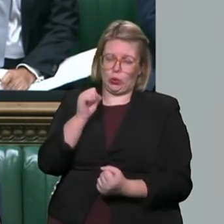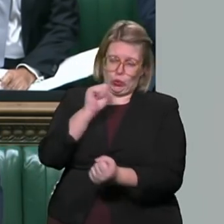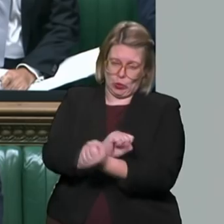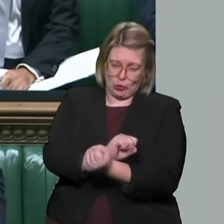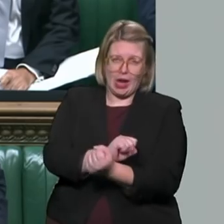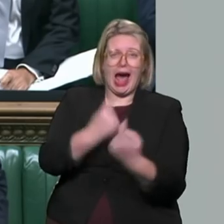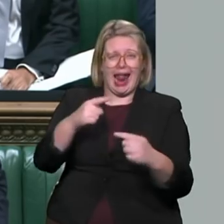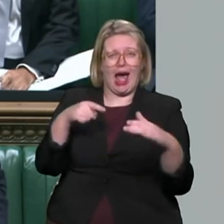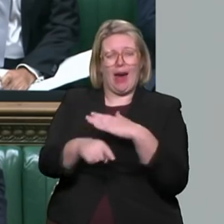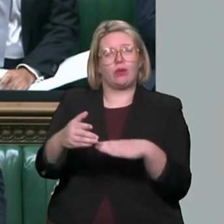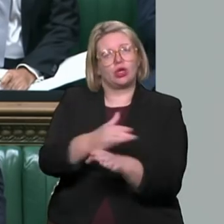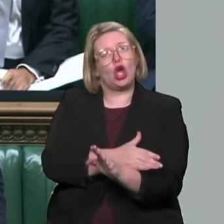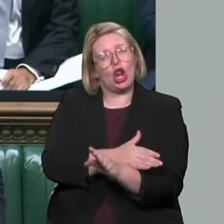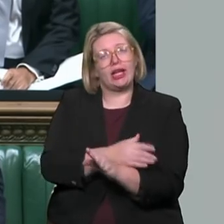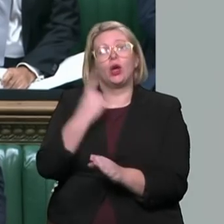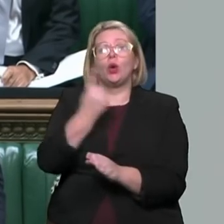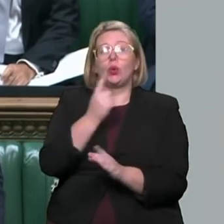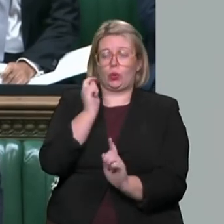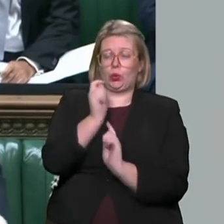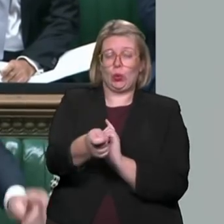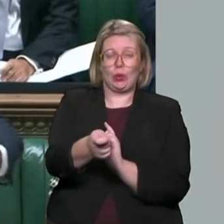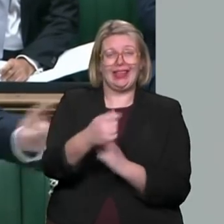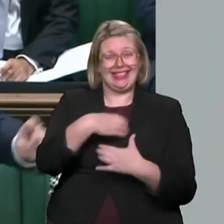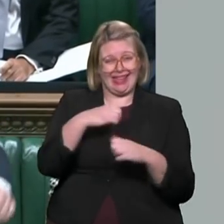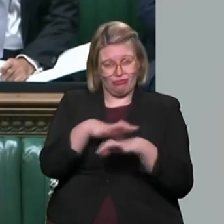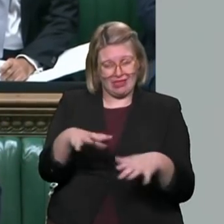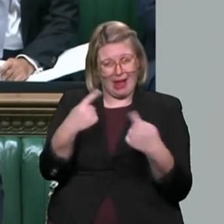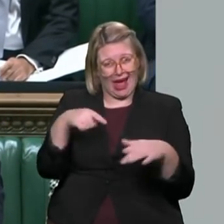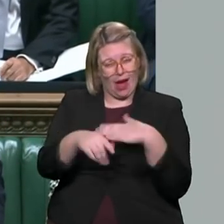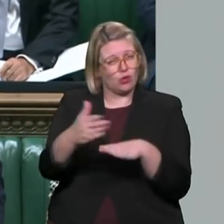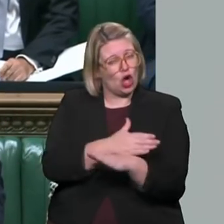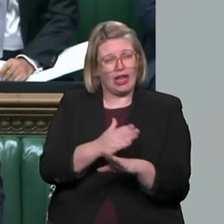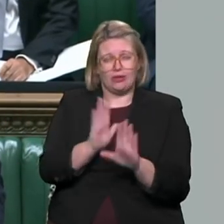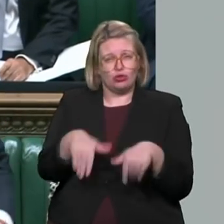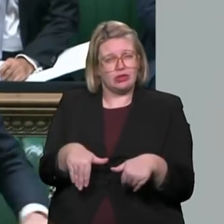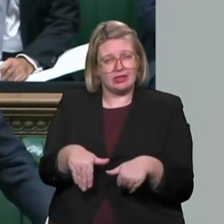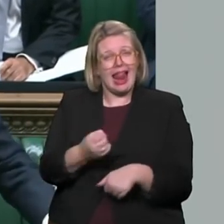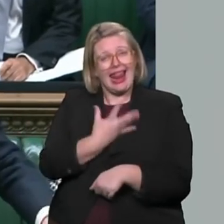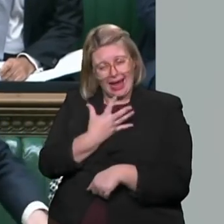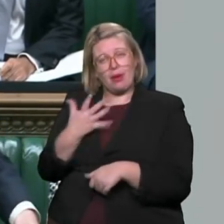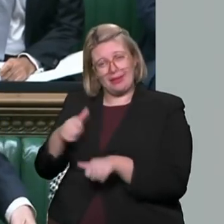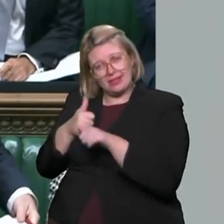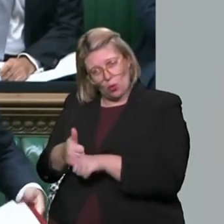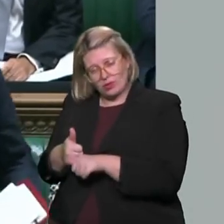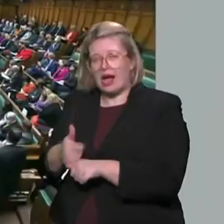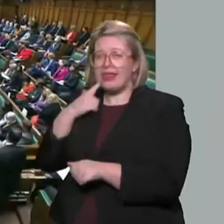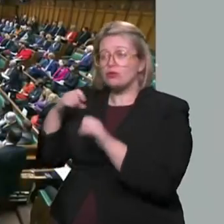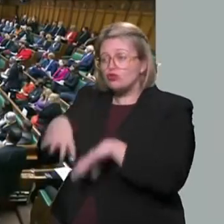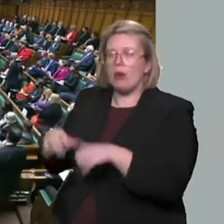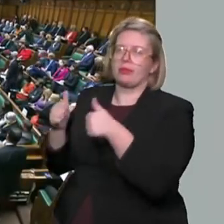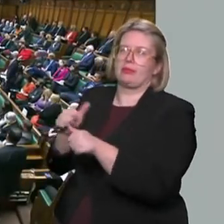terrorists and those who are convicted of those offences from prison. If we could hear that from the Labour Party, I think it would be a fine thing.